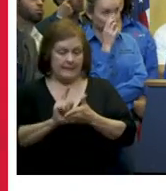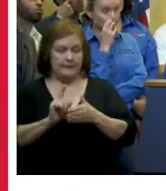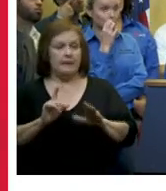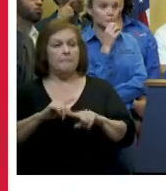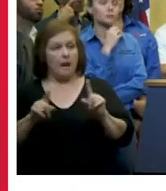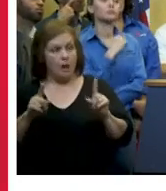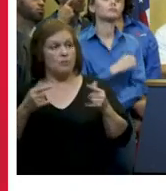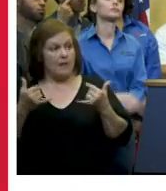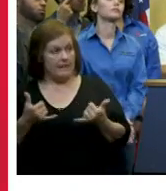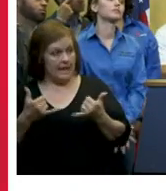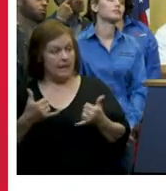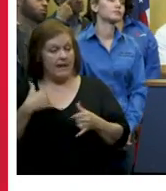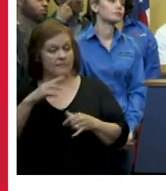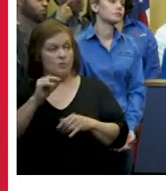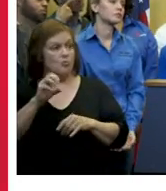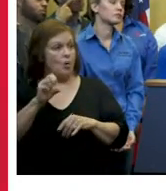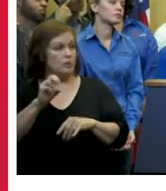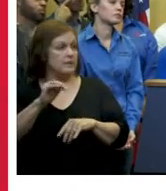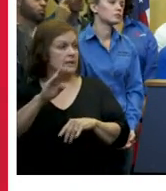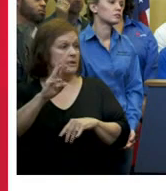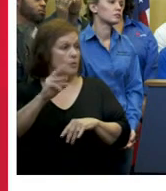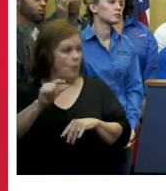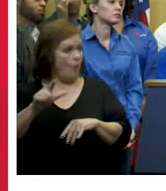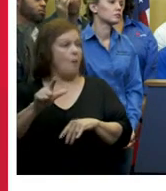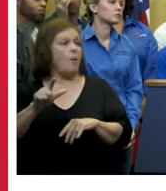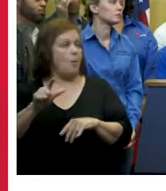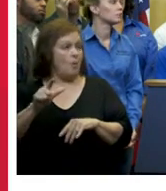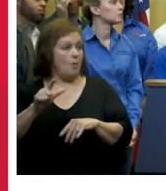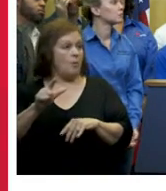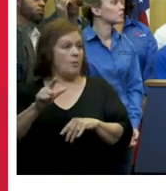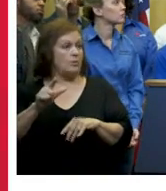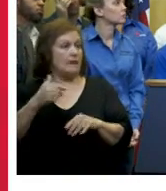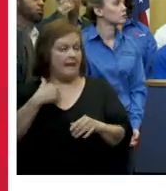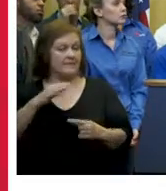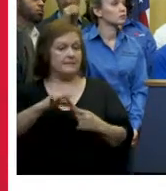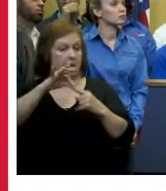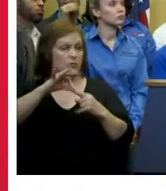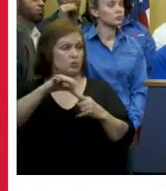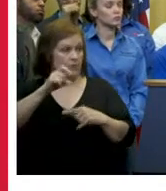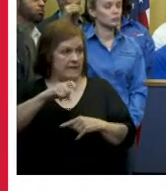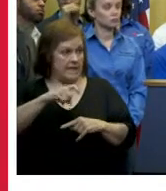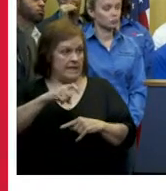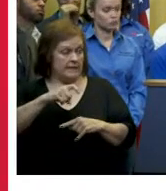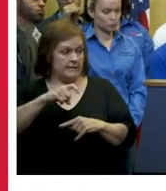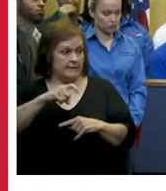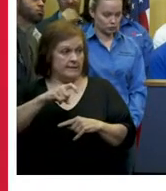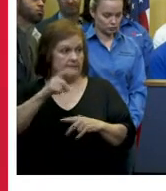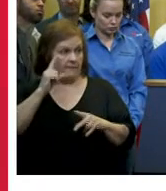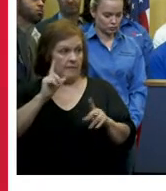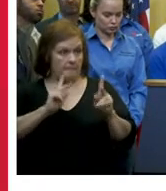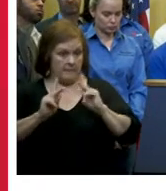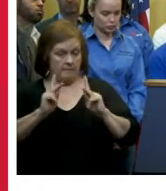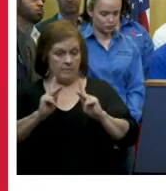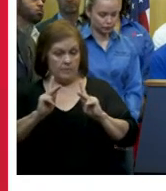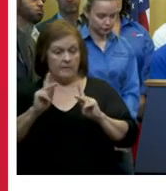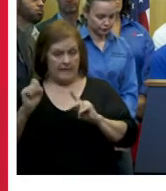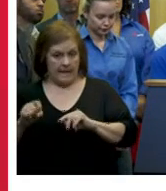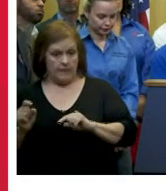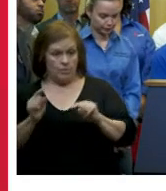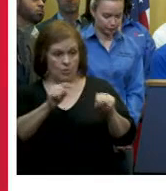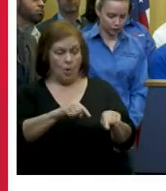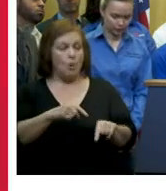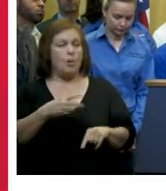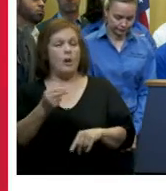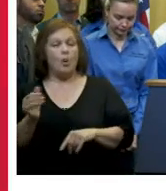as it relates to rosenwald is one example uh for special needs for our special needs residents uh we have